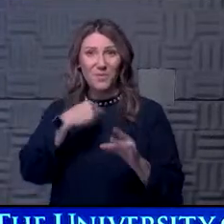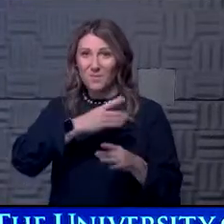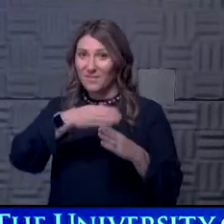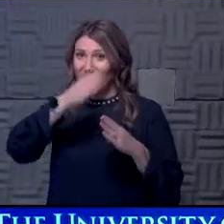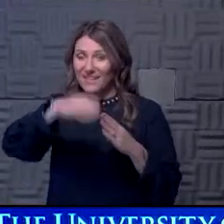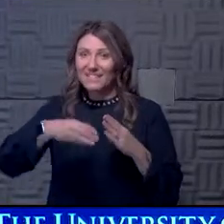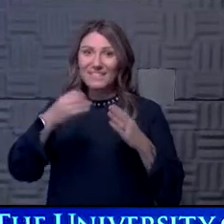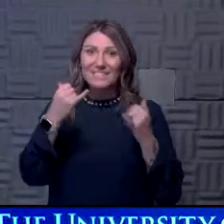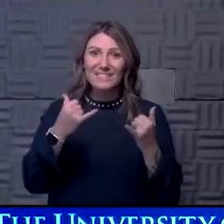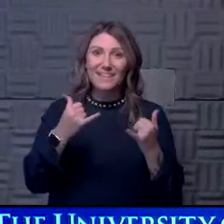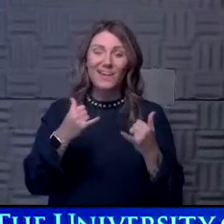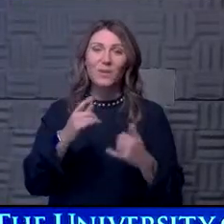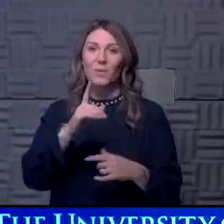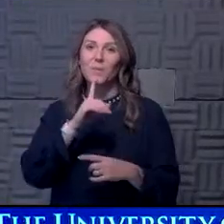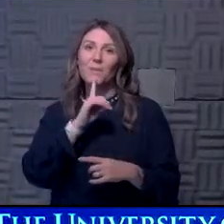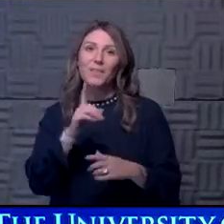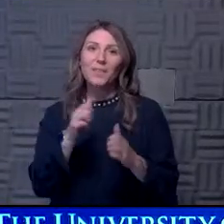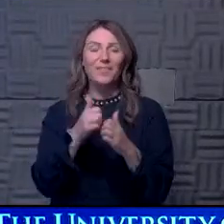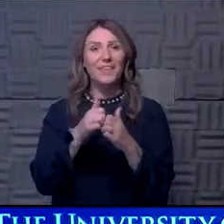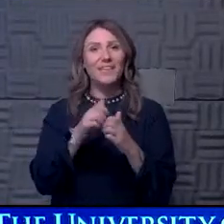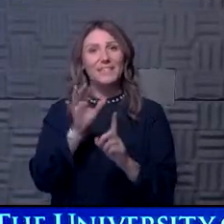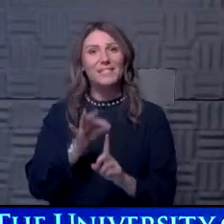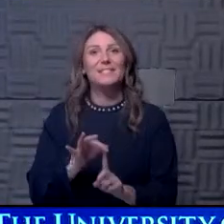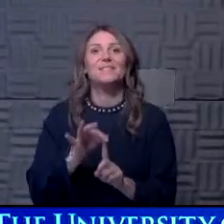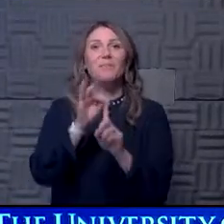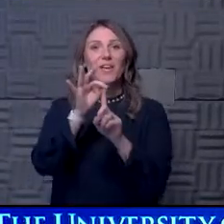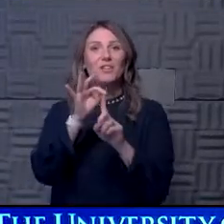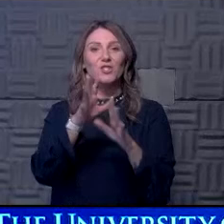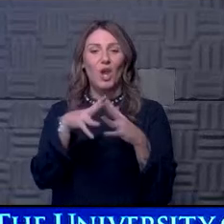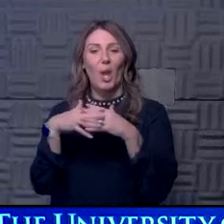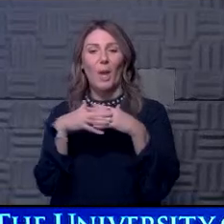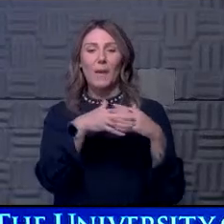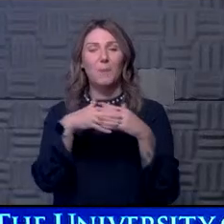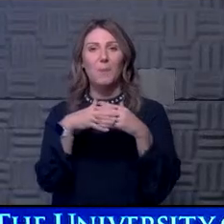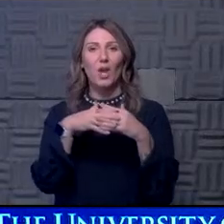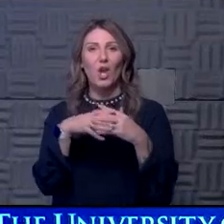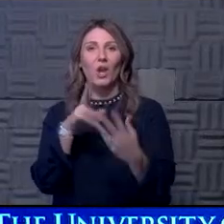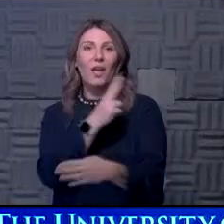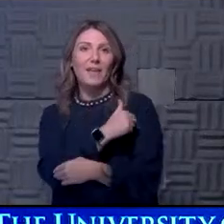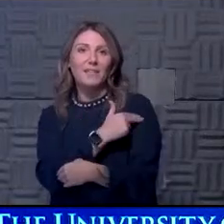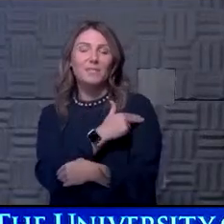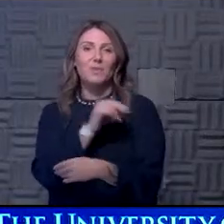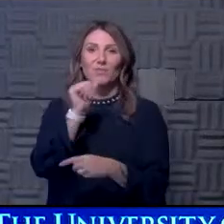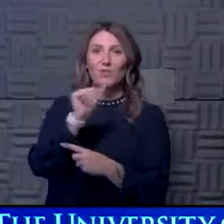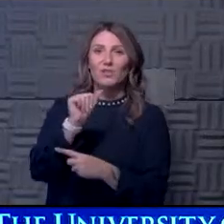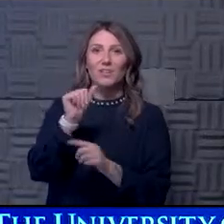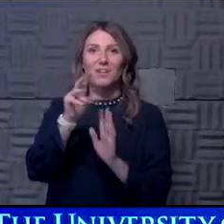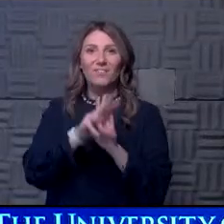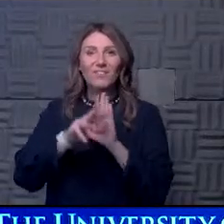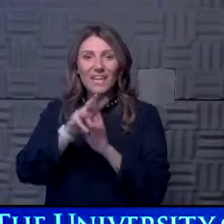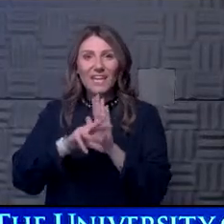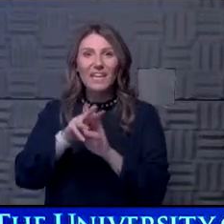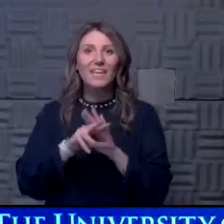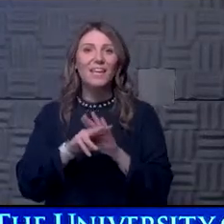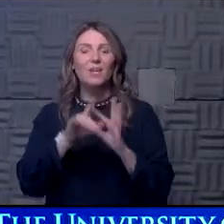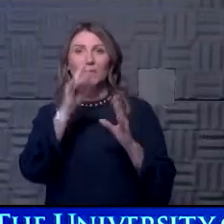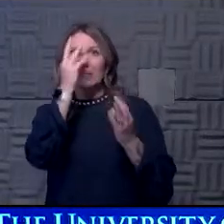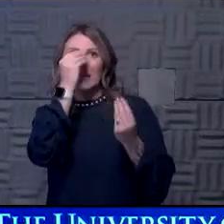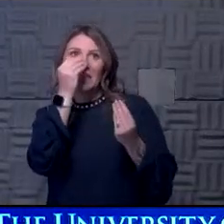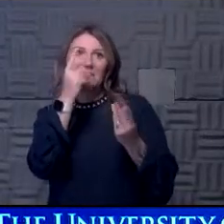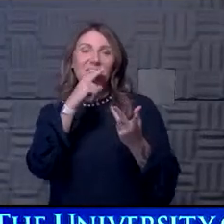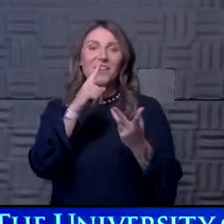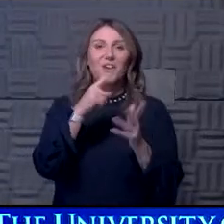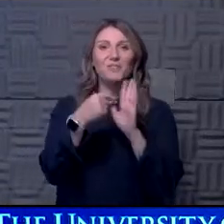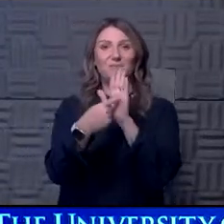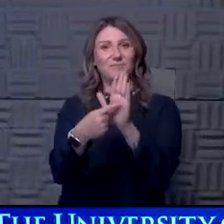end today with a very special American Hospital Association video. Uh, a little bit of a thought provoking public